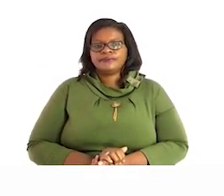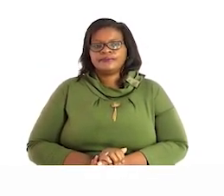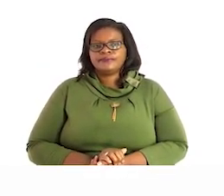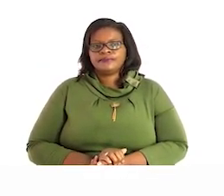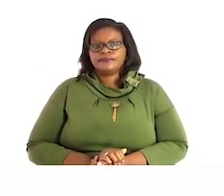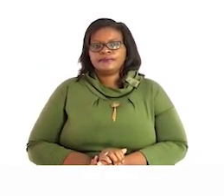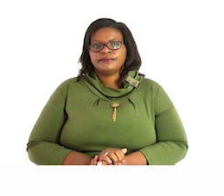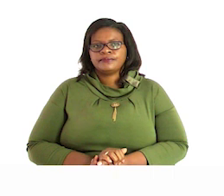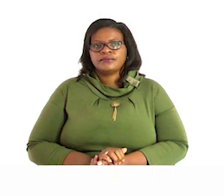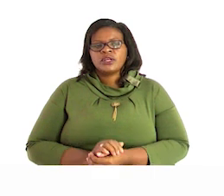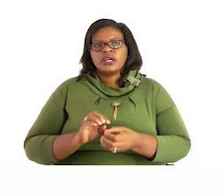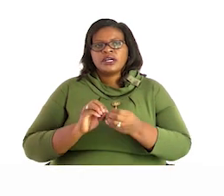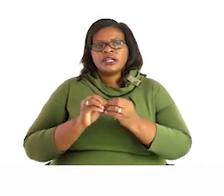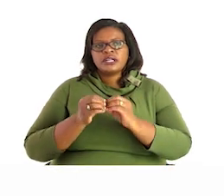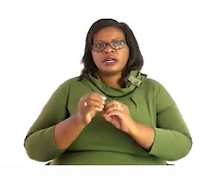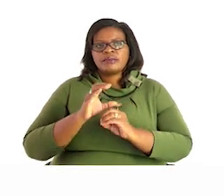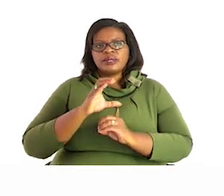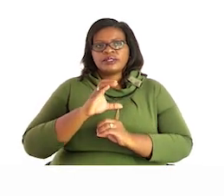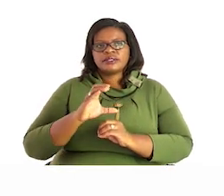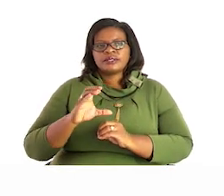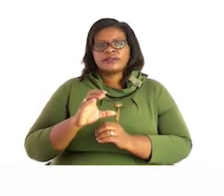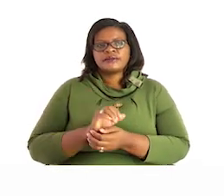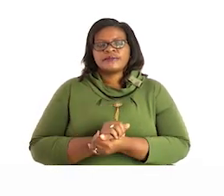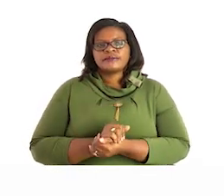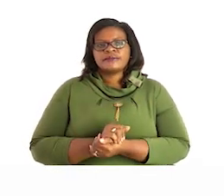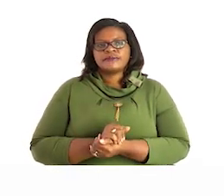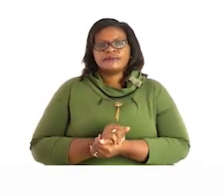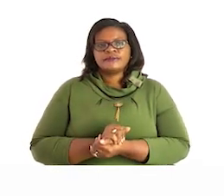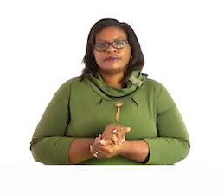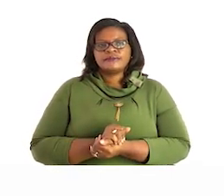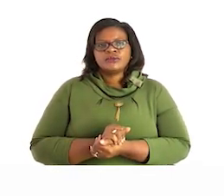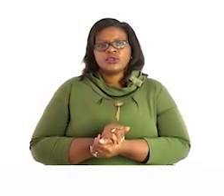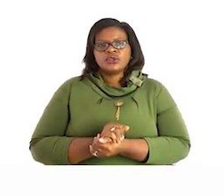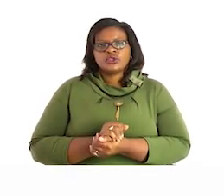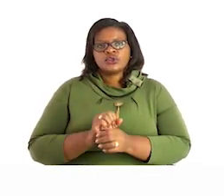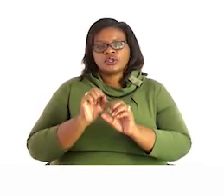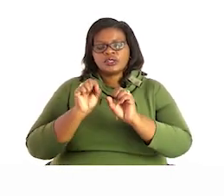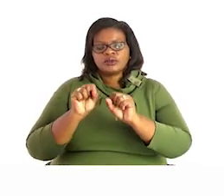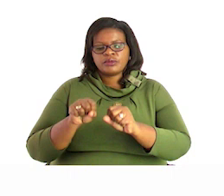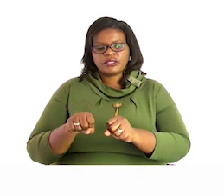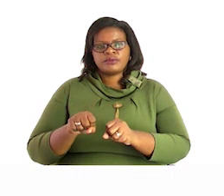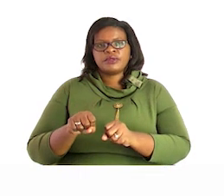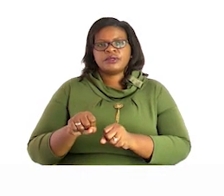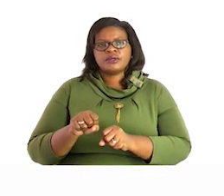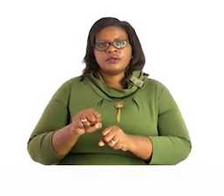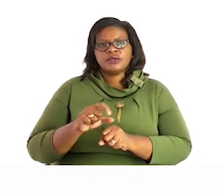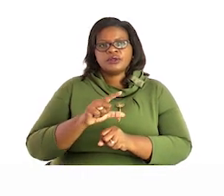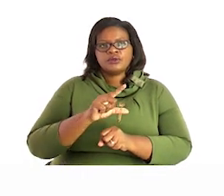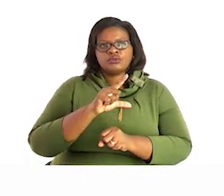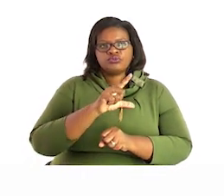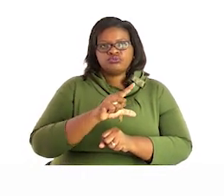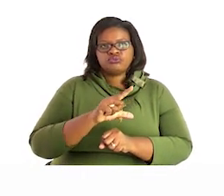number c we are also putting it in descending order we will search with the